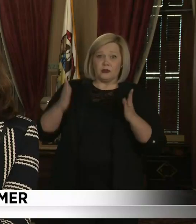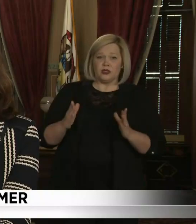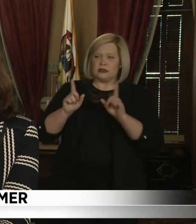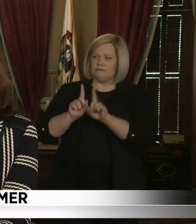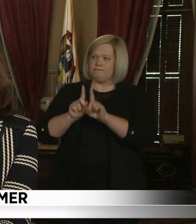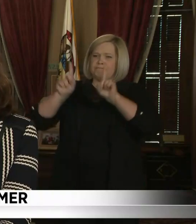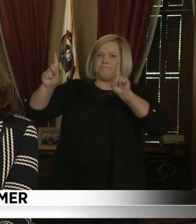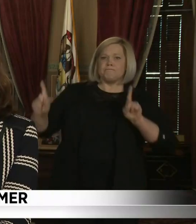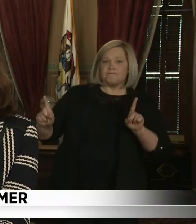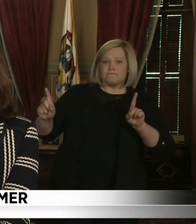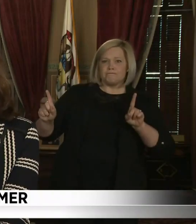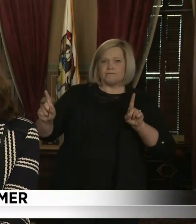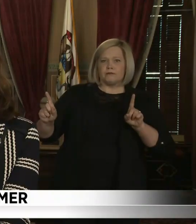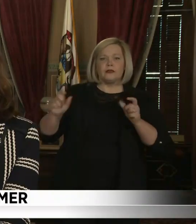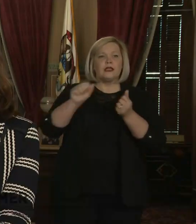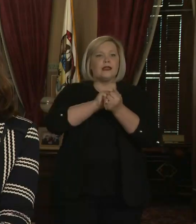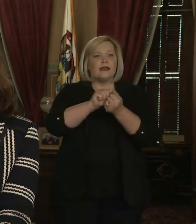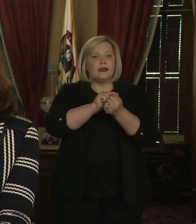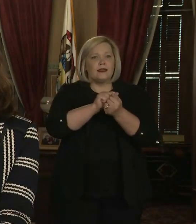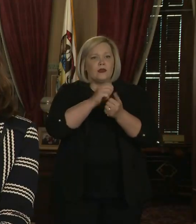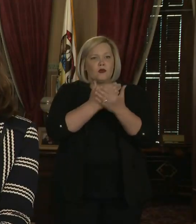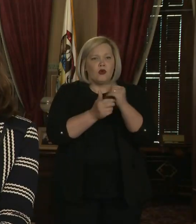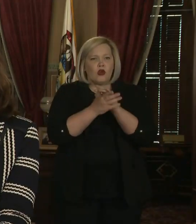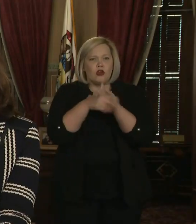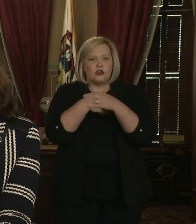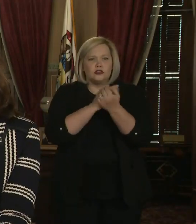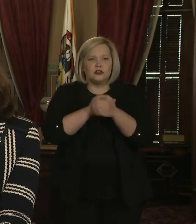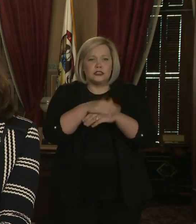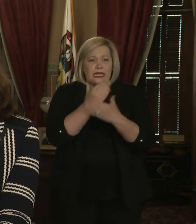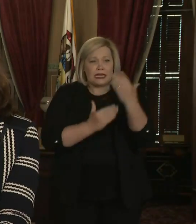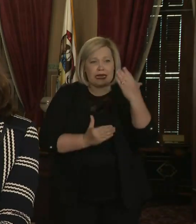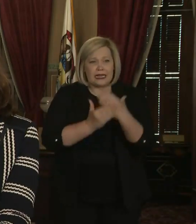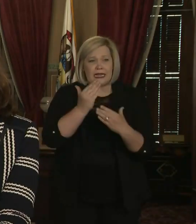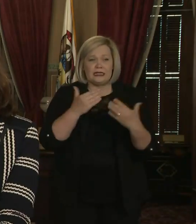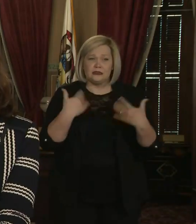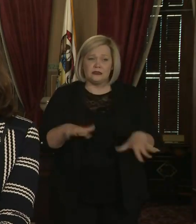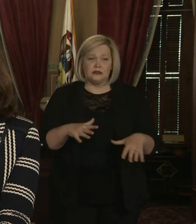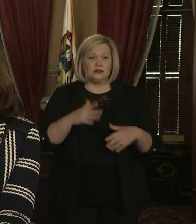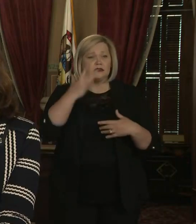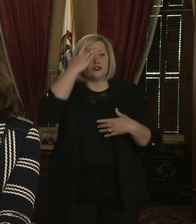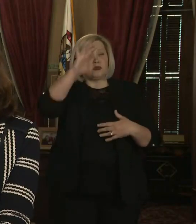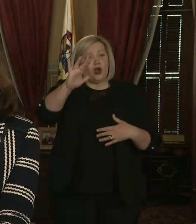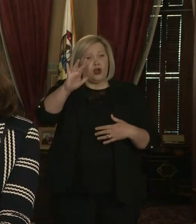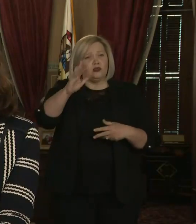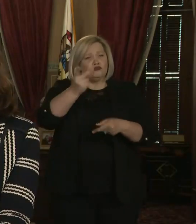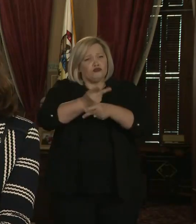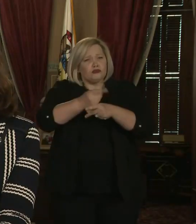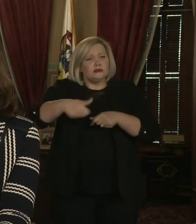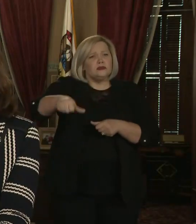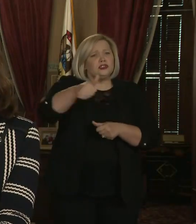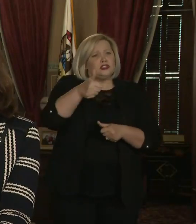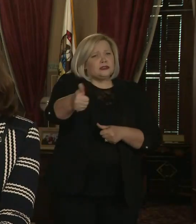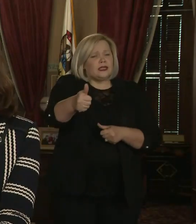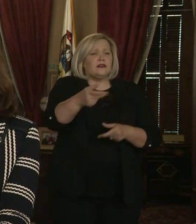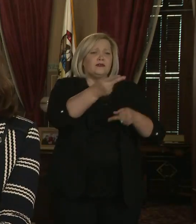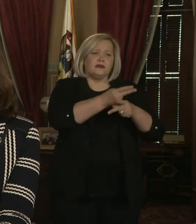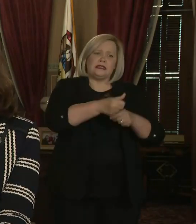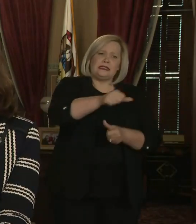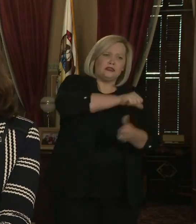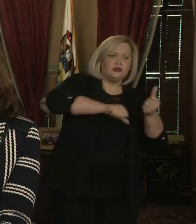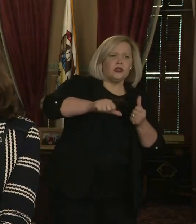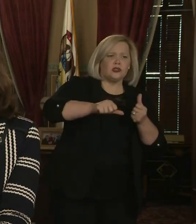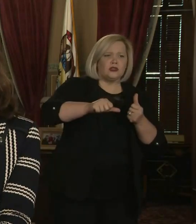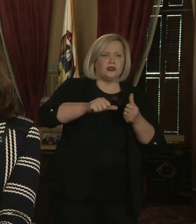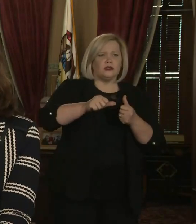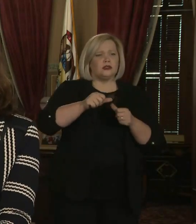You need to wash your hands. I want everyone to be smart. Take care of yourselves and take care of each other. Stay inside